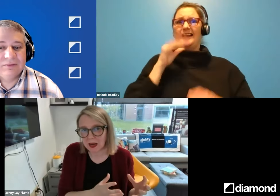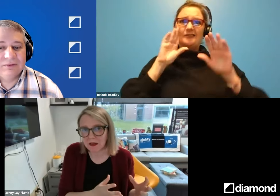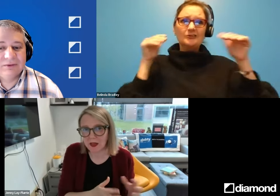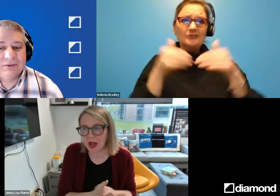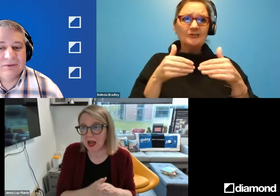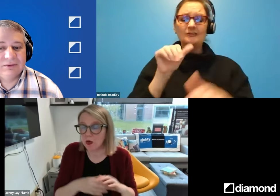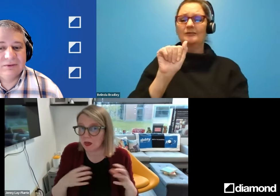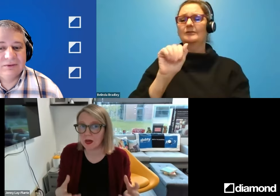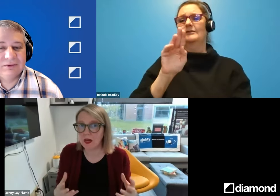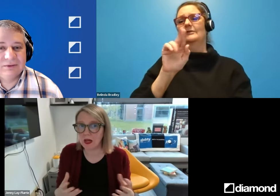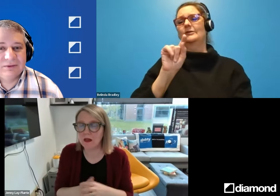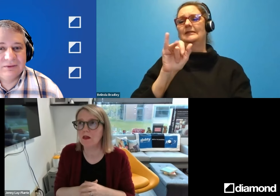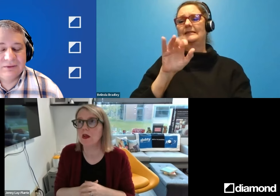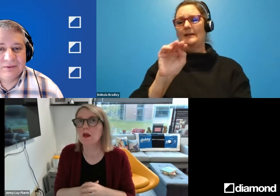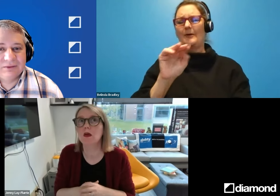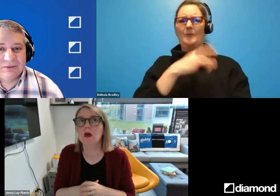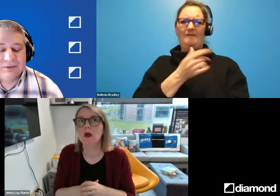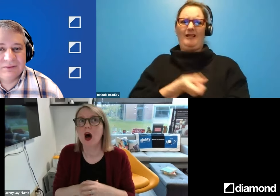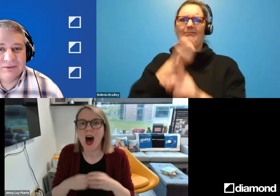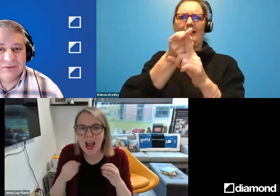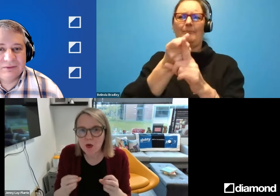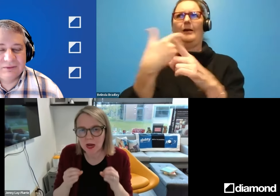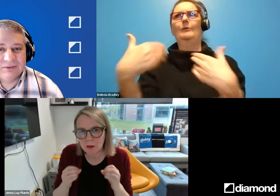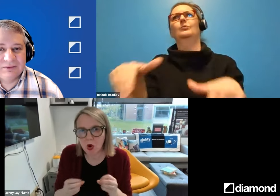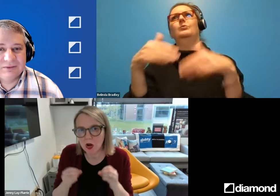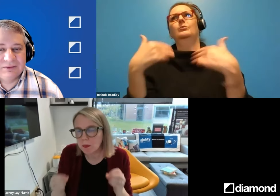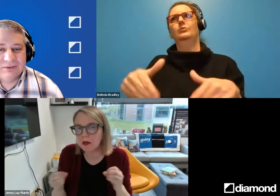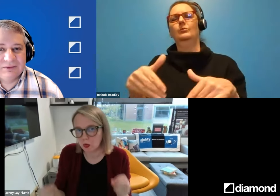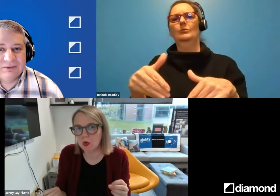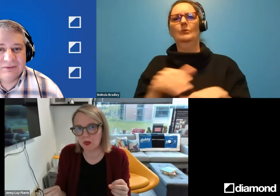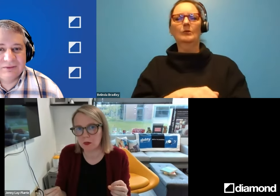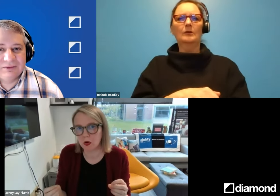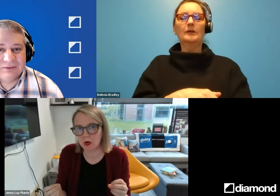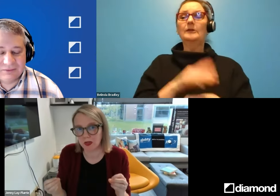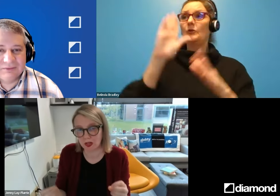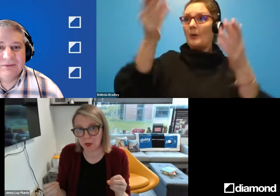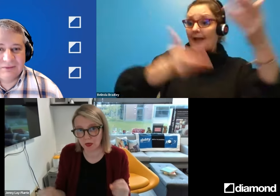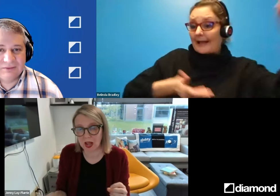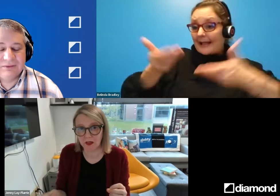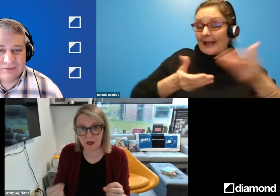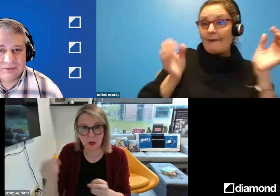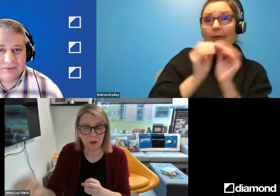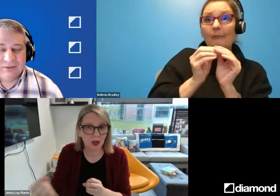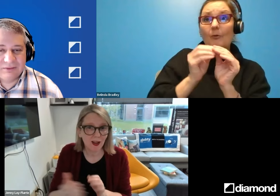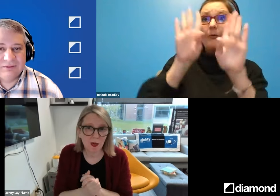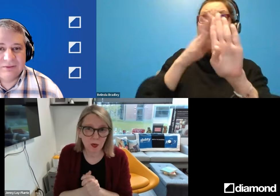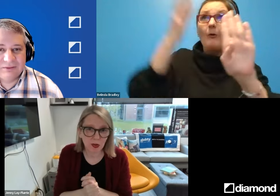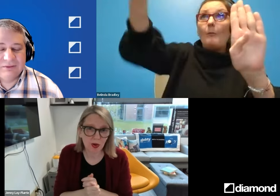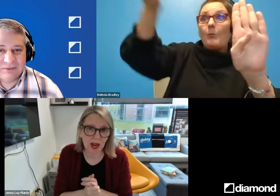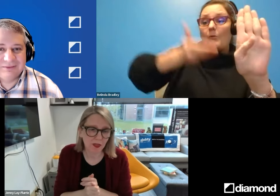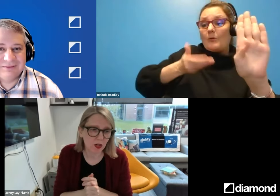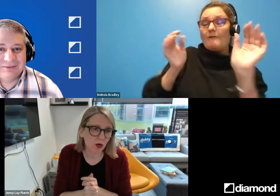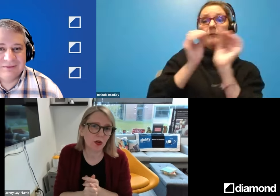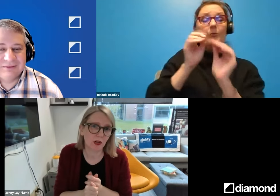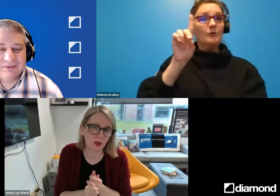and so leaning into that and also leaning into hiring more and opening doors to more disabled talents. So we've